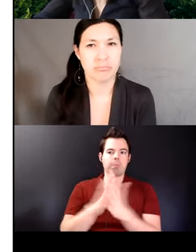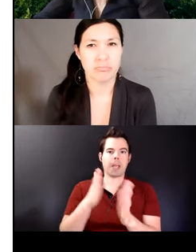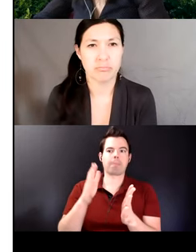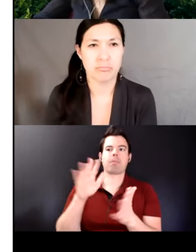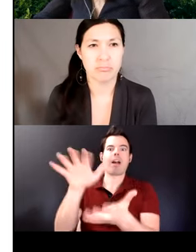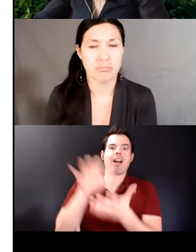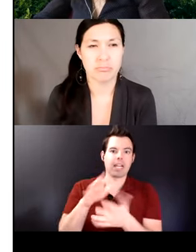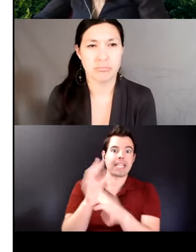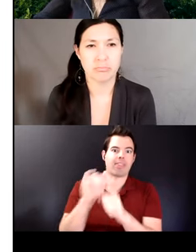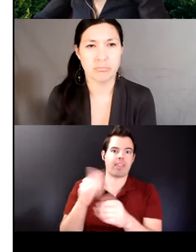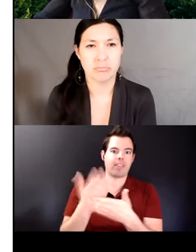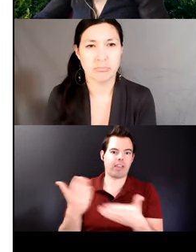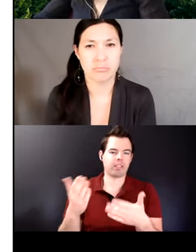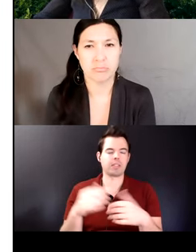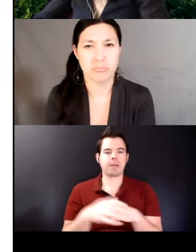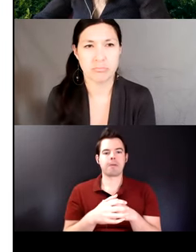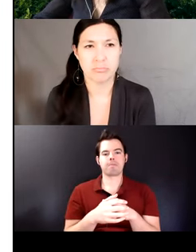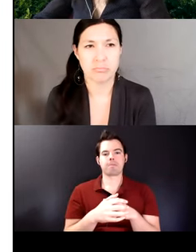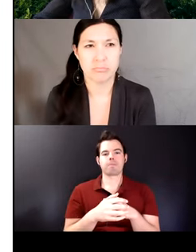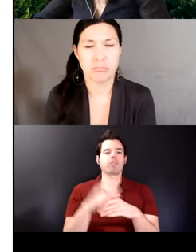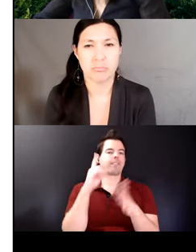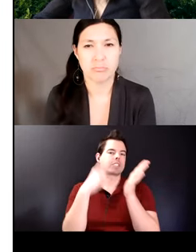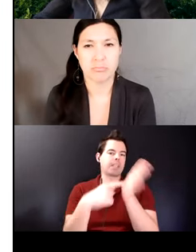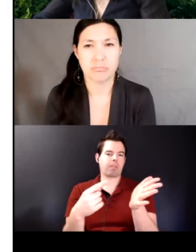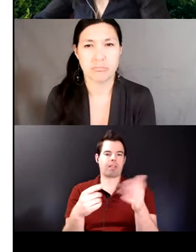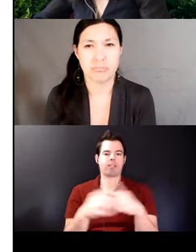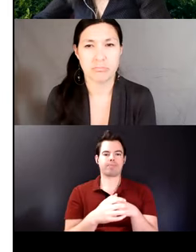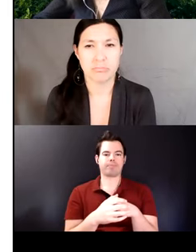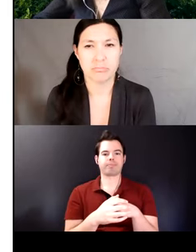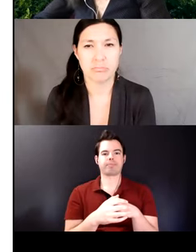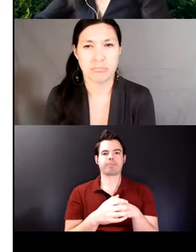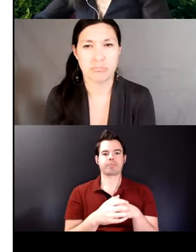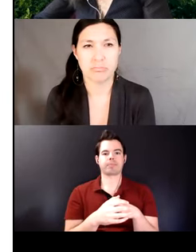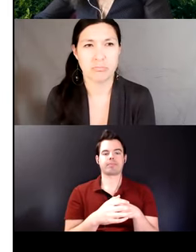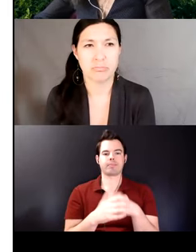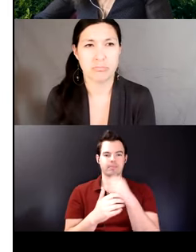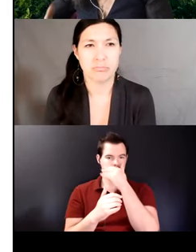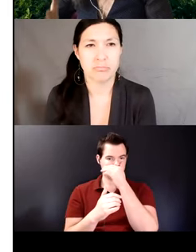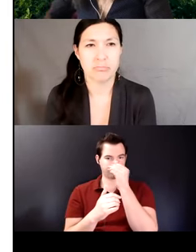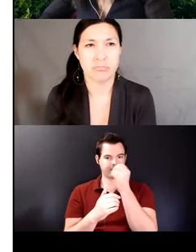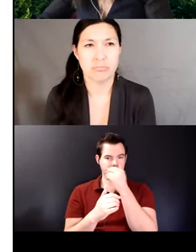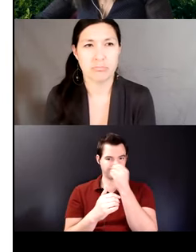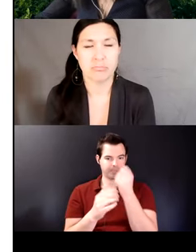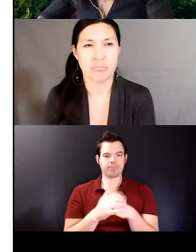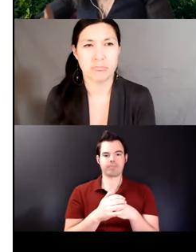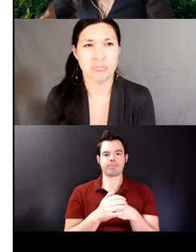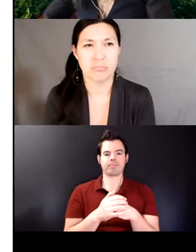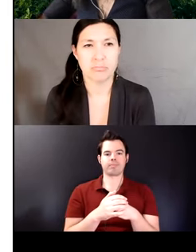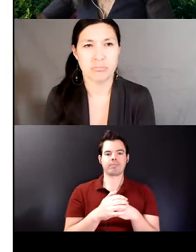example found in the monolingual corpus the first prior motion means the subject